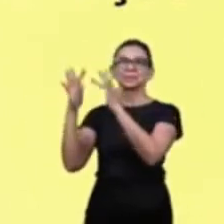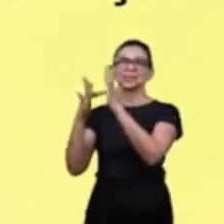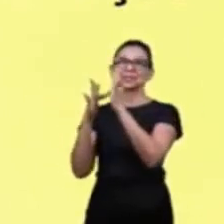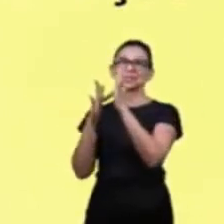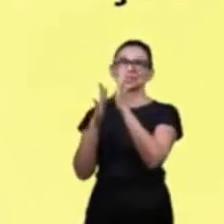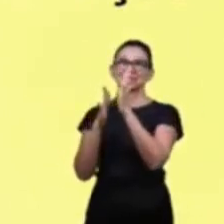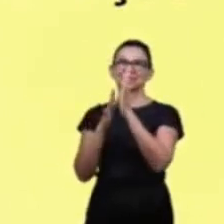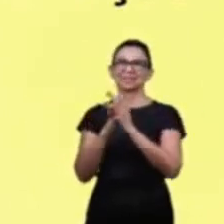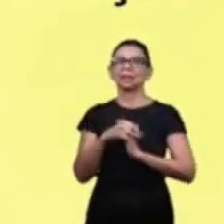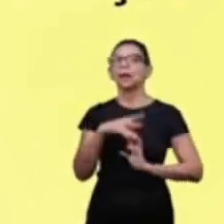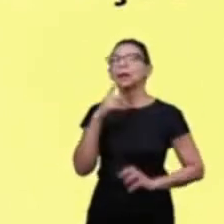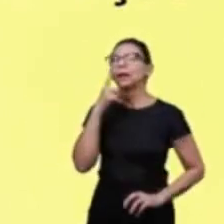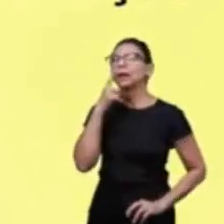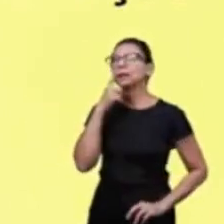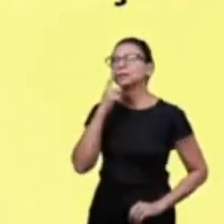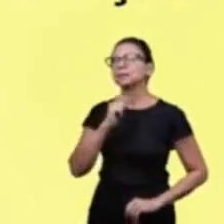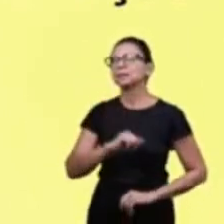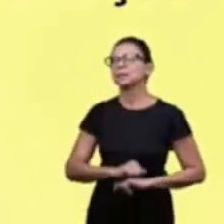lord jesus to eternity